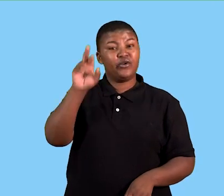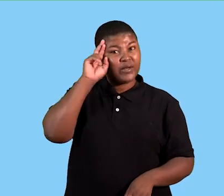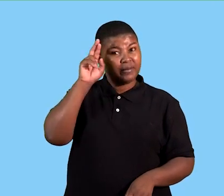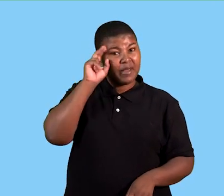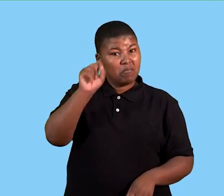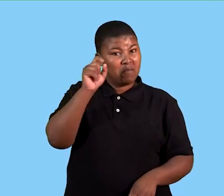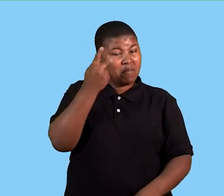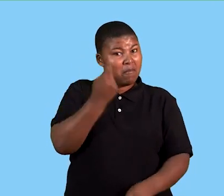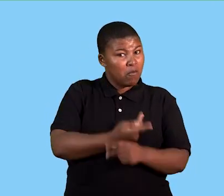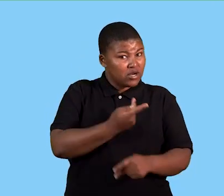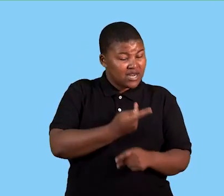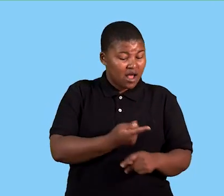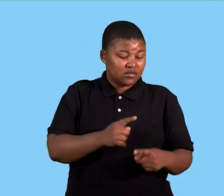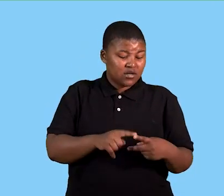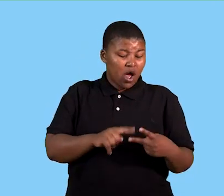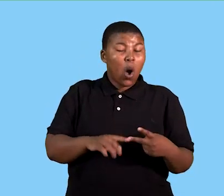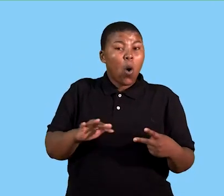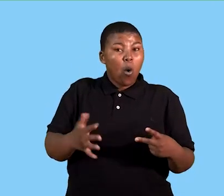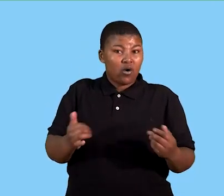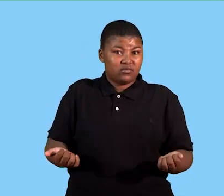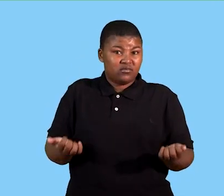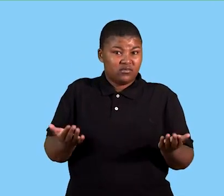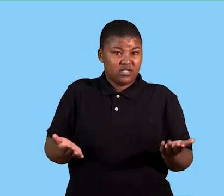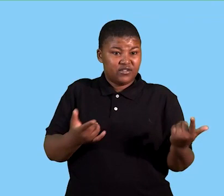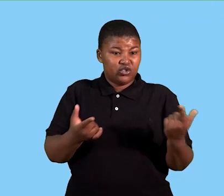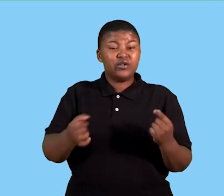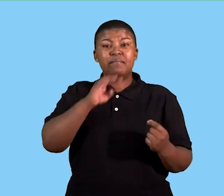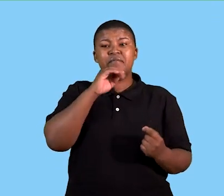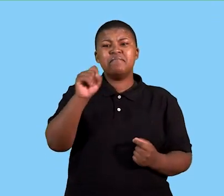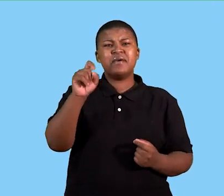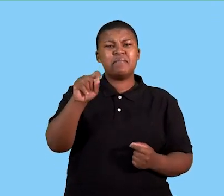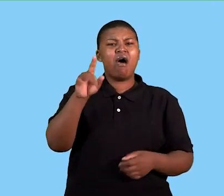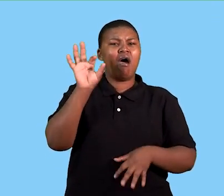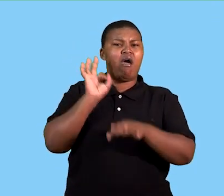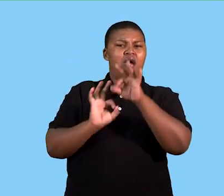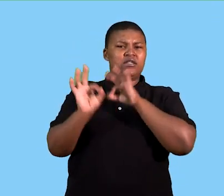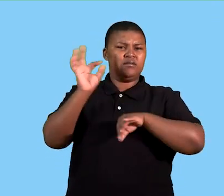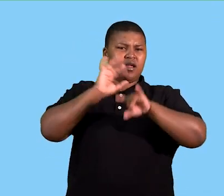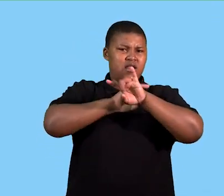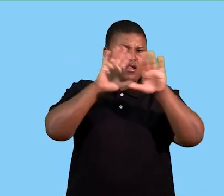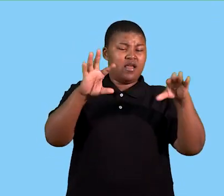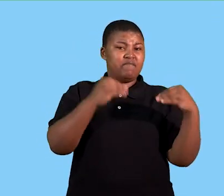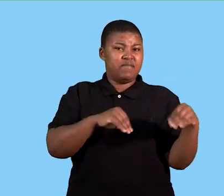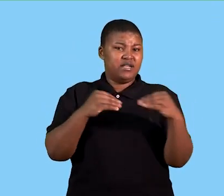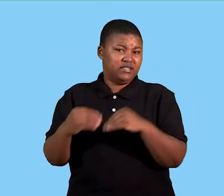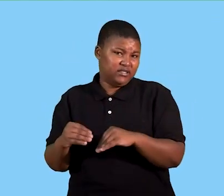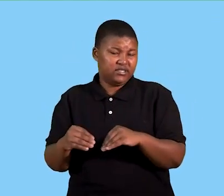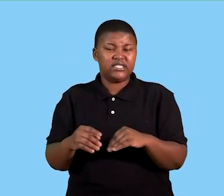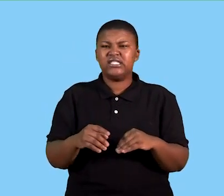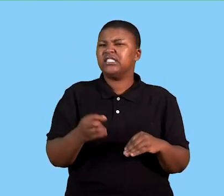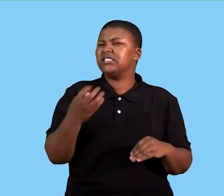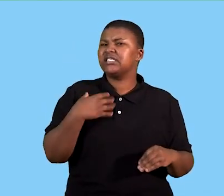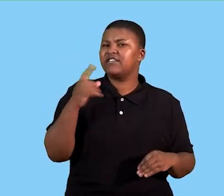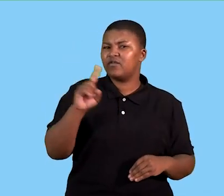relates to the product or the service. So it gives us a description of what the business